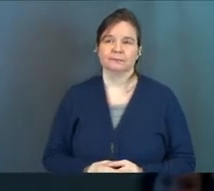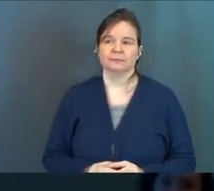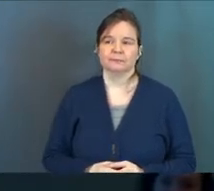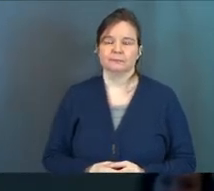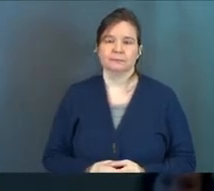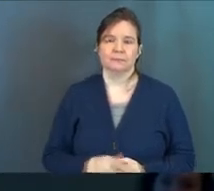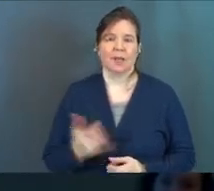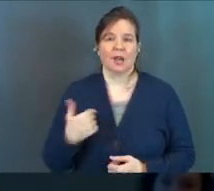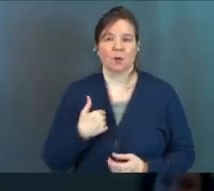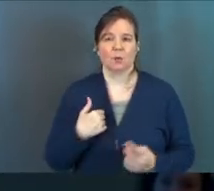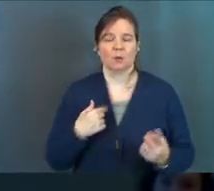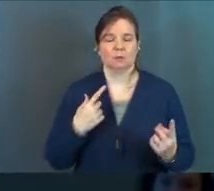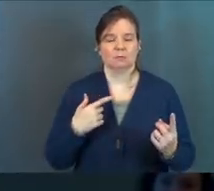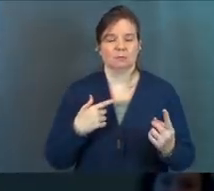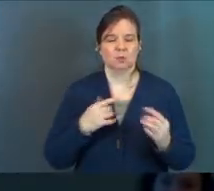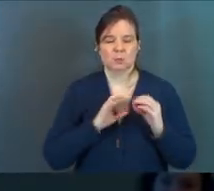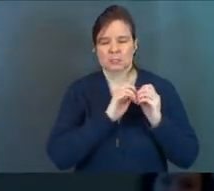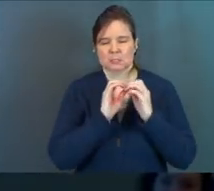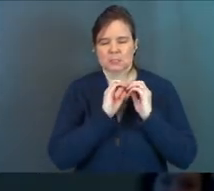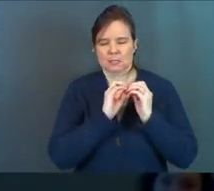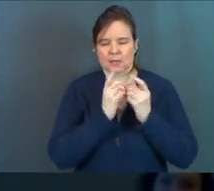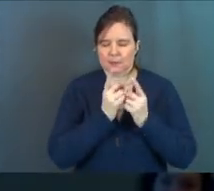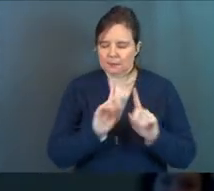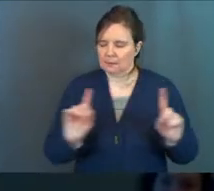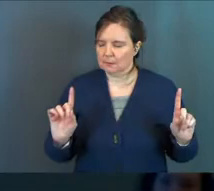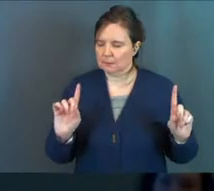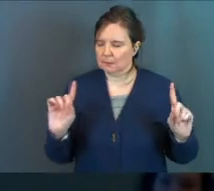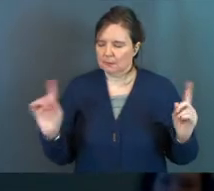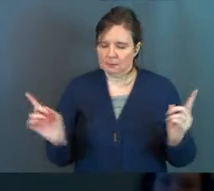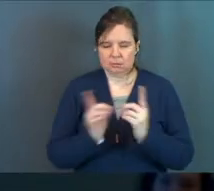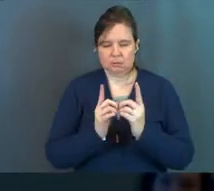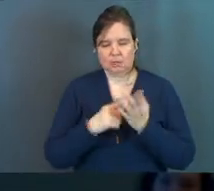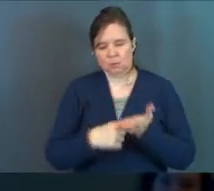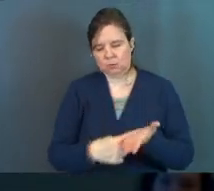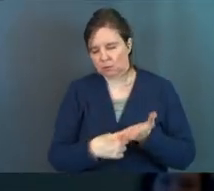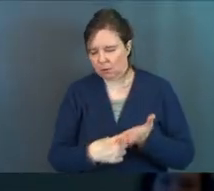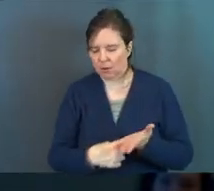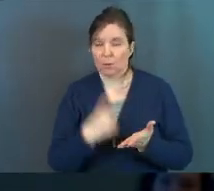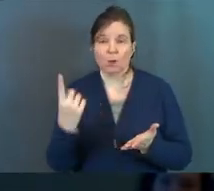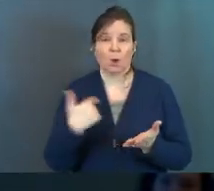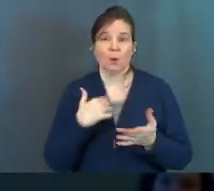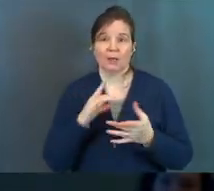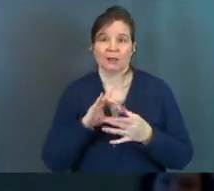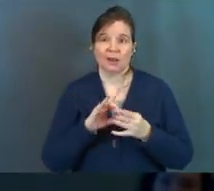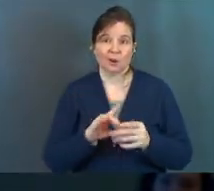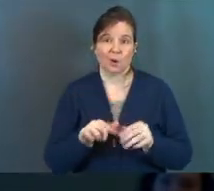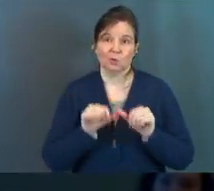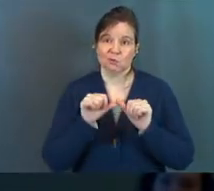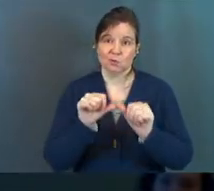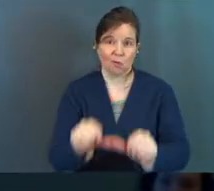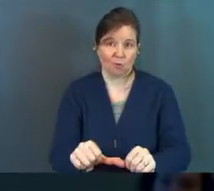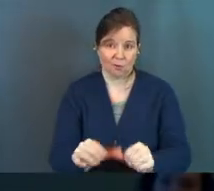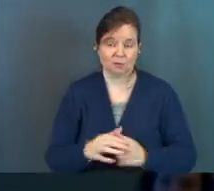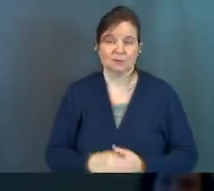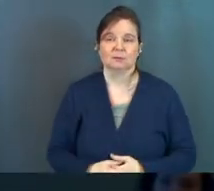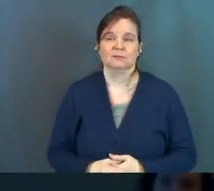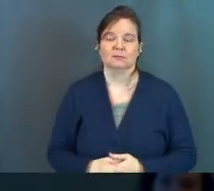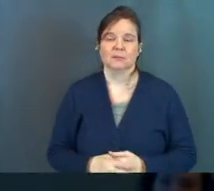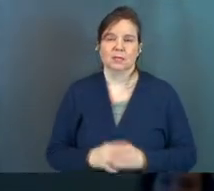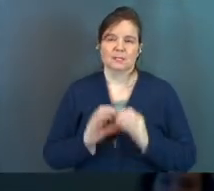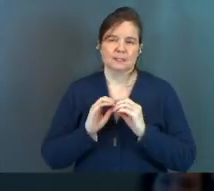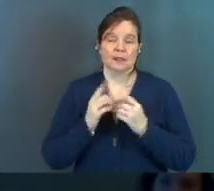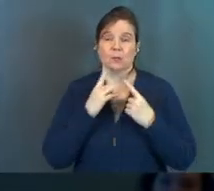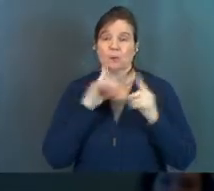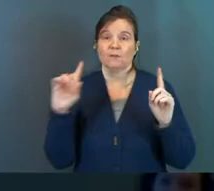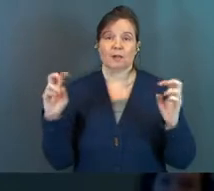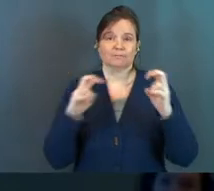And, you know, we'll circle back around, we'll talk it through, we'll finally have the conversation. We always let it go on too long. And we'll